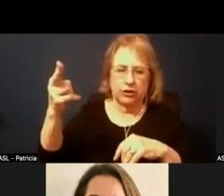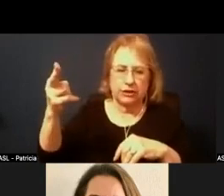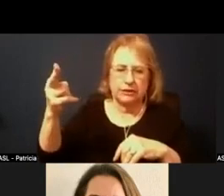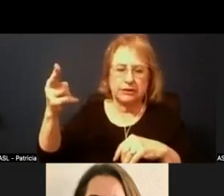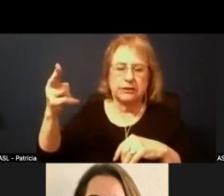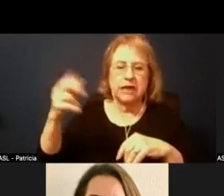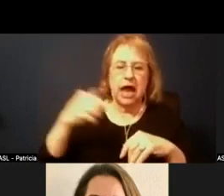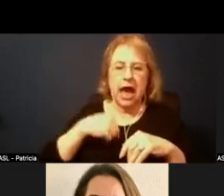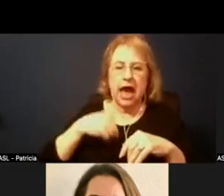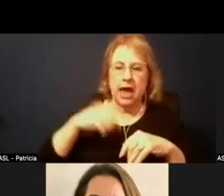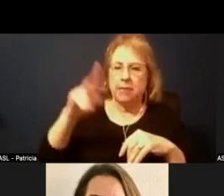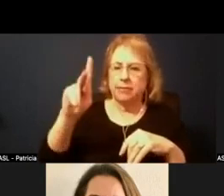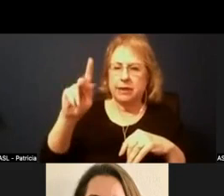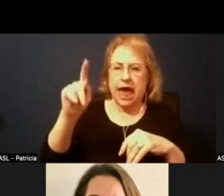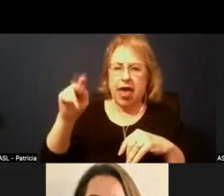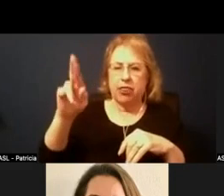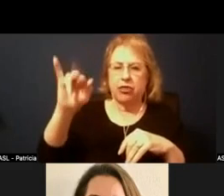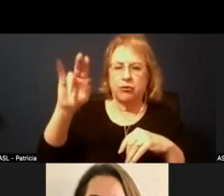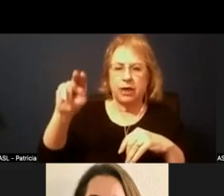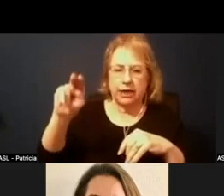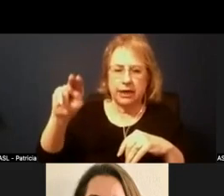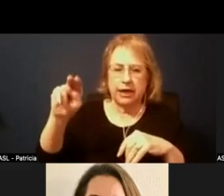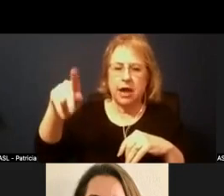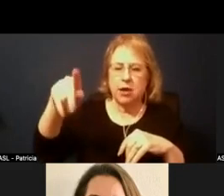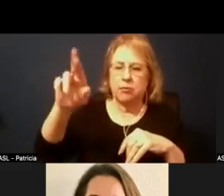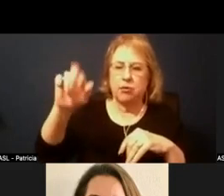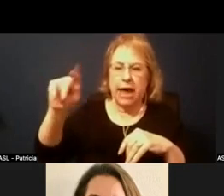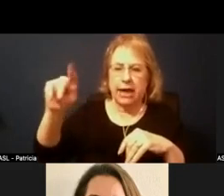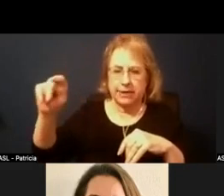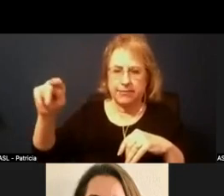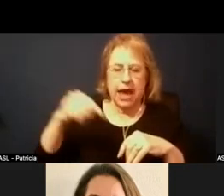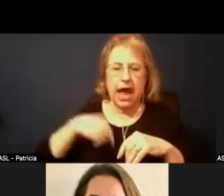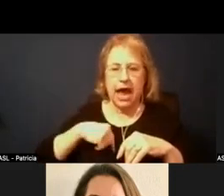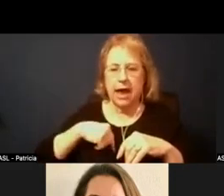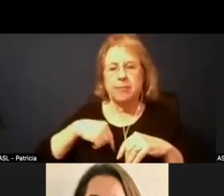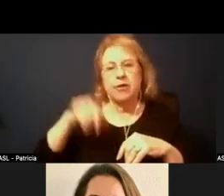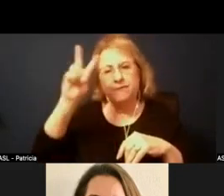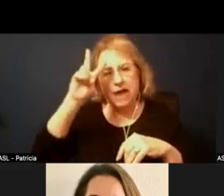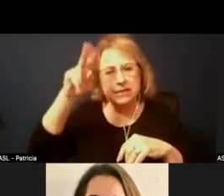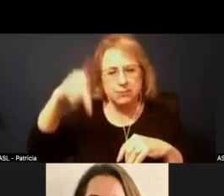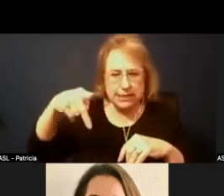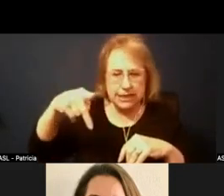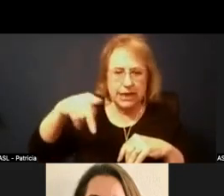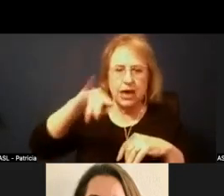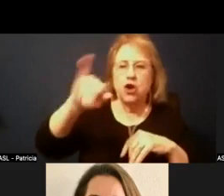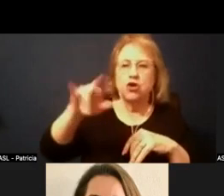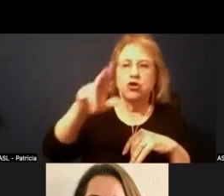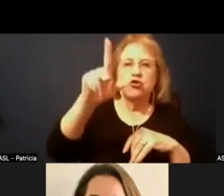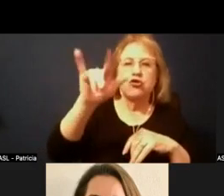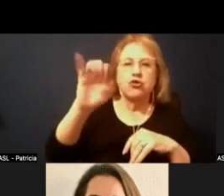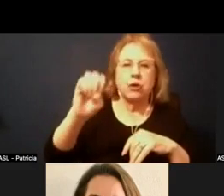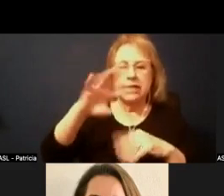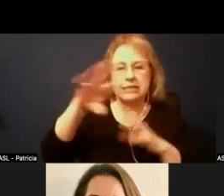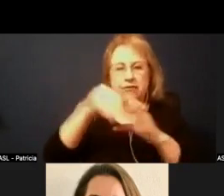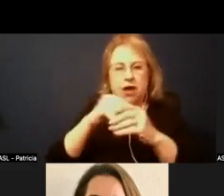I'm Catherine Pratt, and I am Smeeta's vice president. Julie McArthur, our president, she's doing, she's participating in some